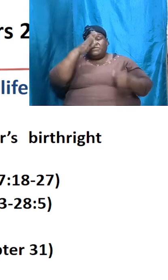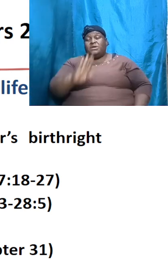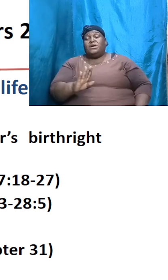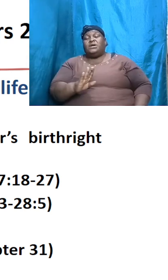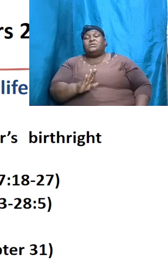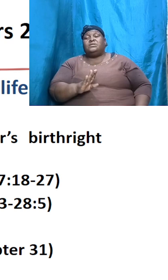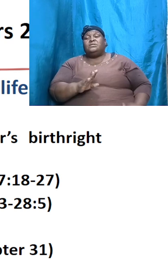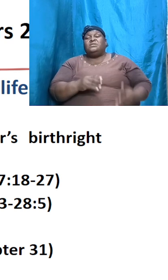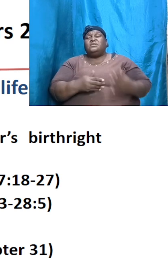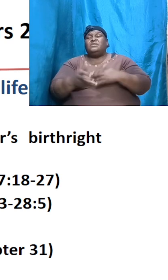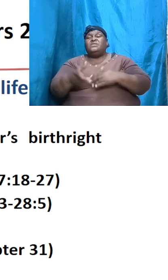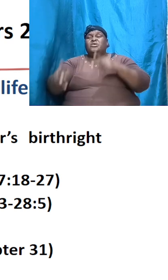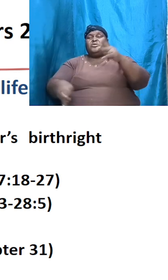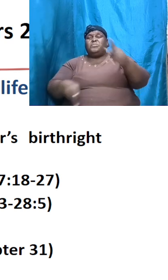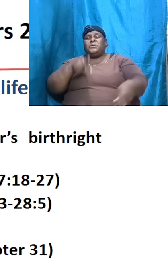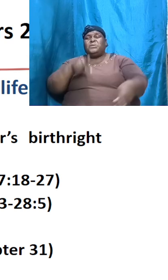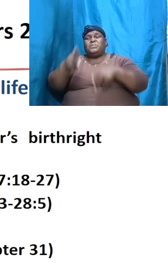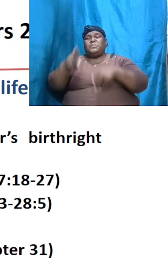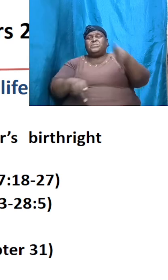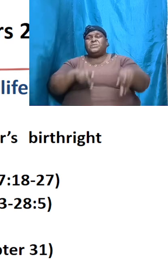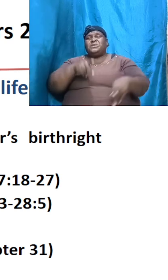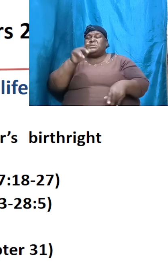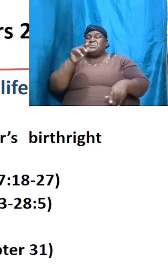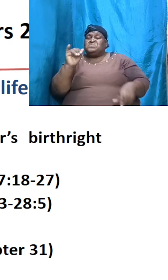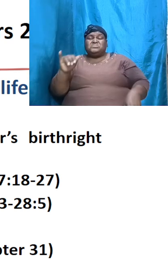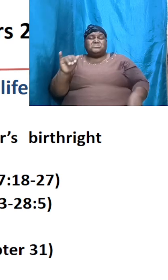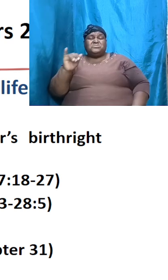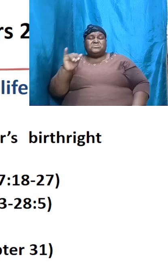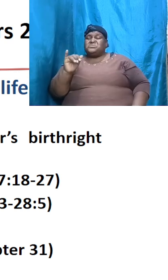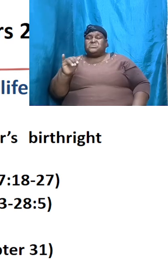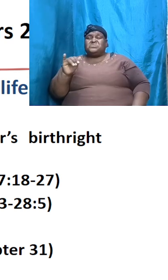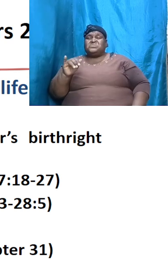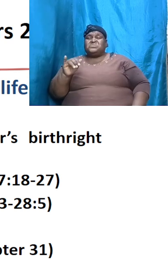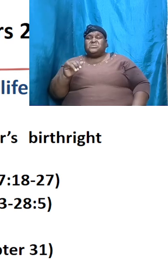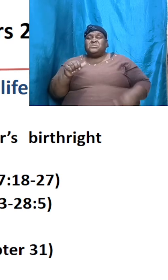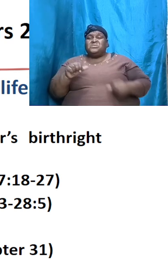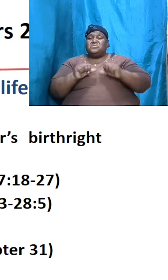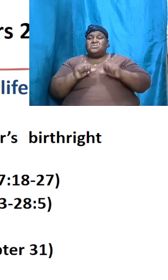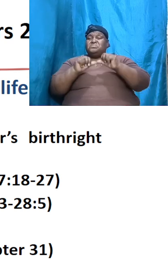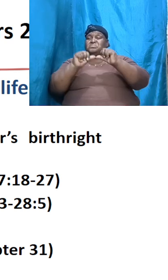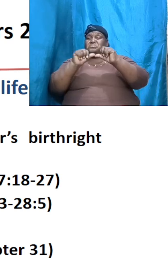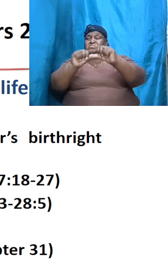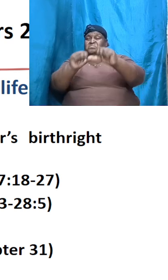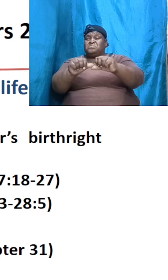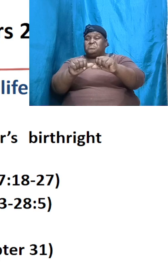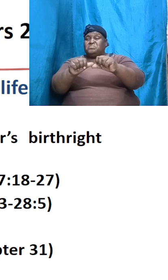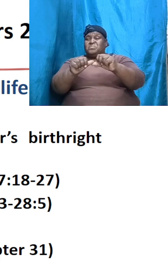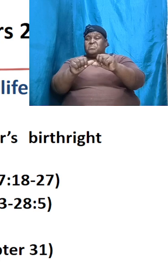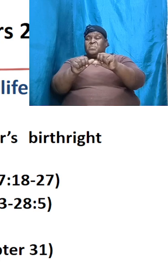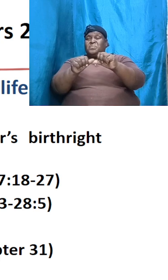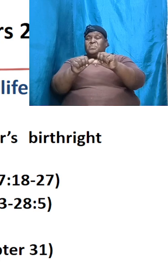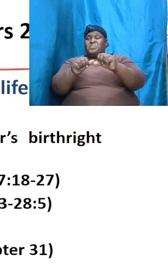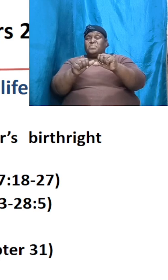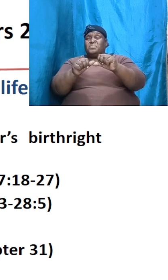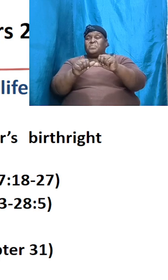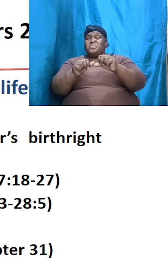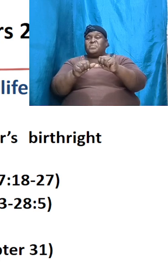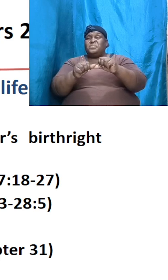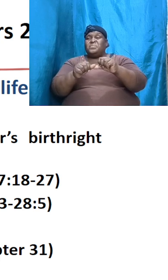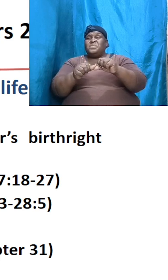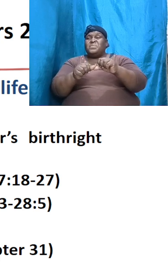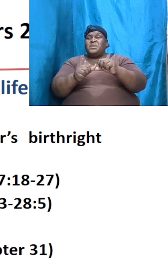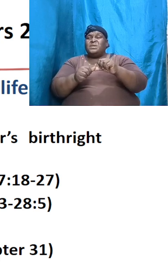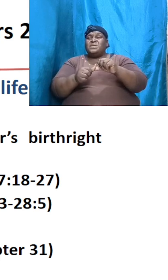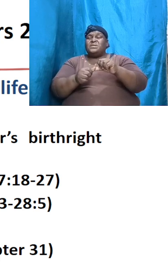there are folks that still continue to tear